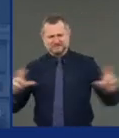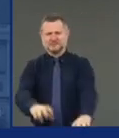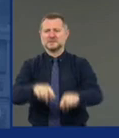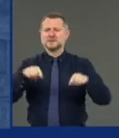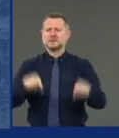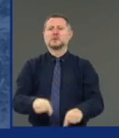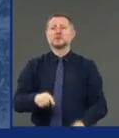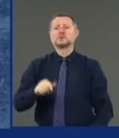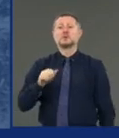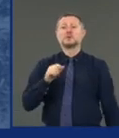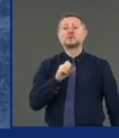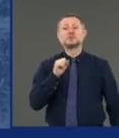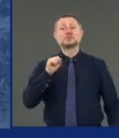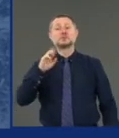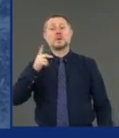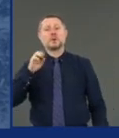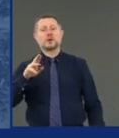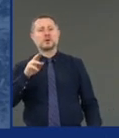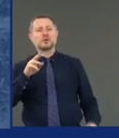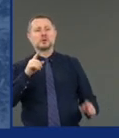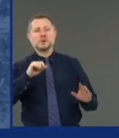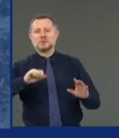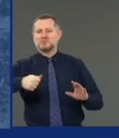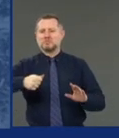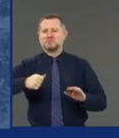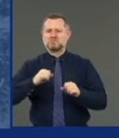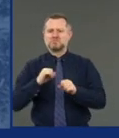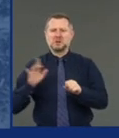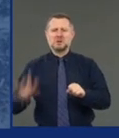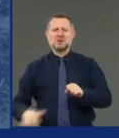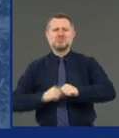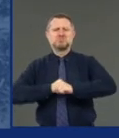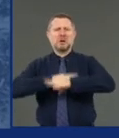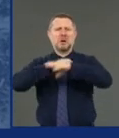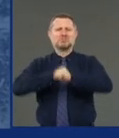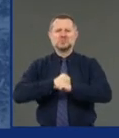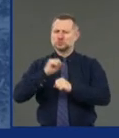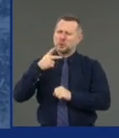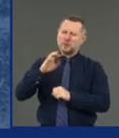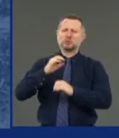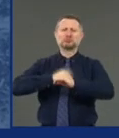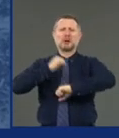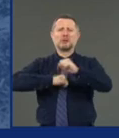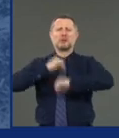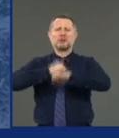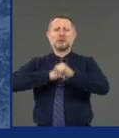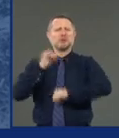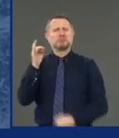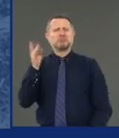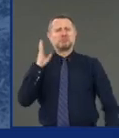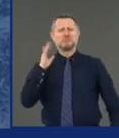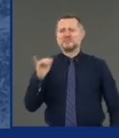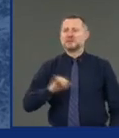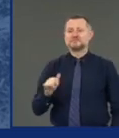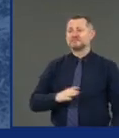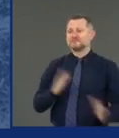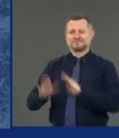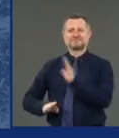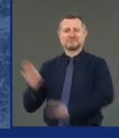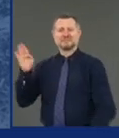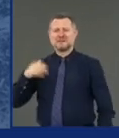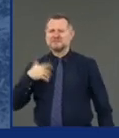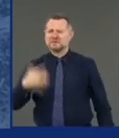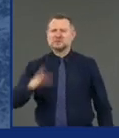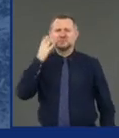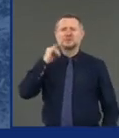the reopening? That's how you do it. This nation was smart enough to do it before. We did it in the midst of the Great Depression.